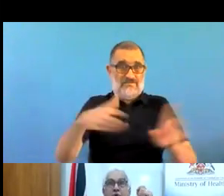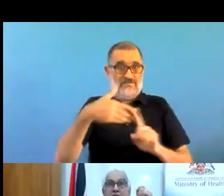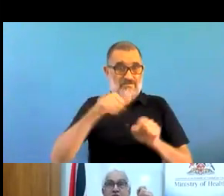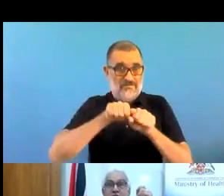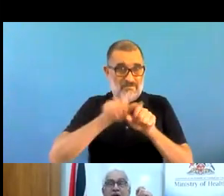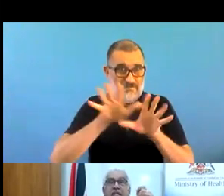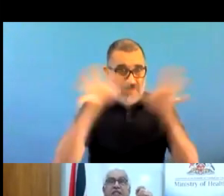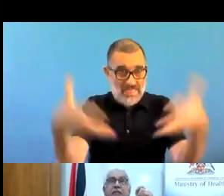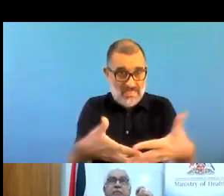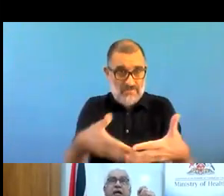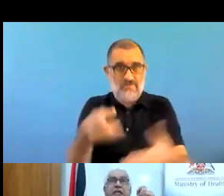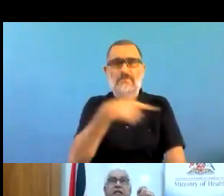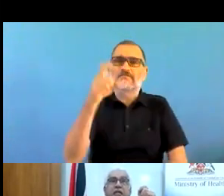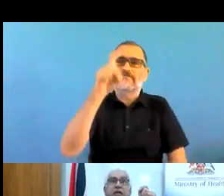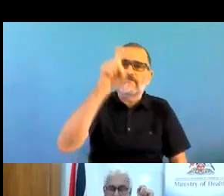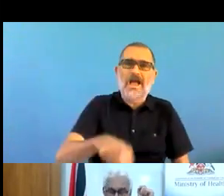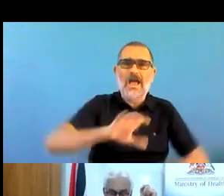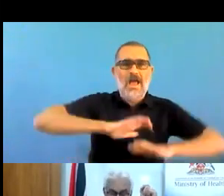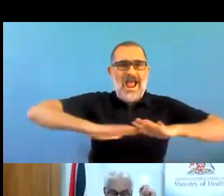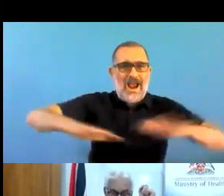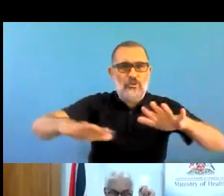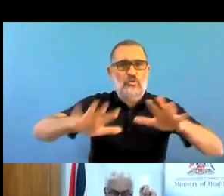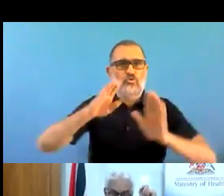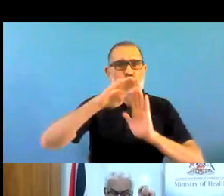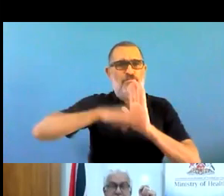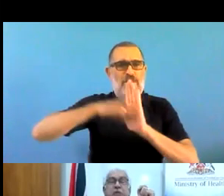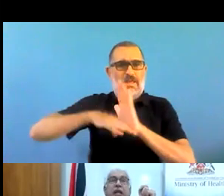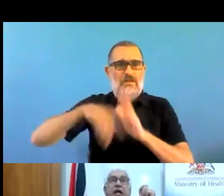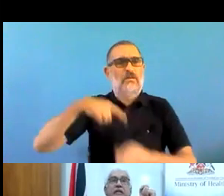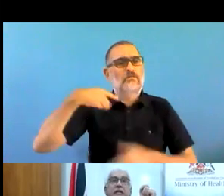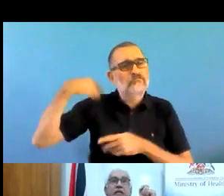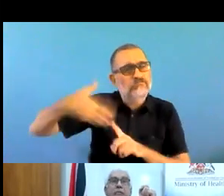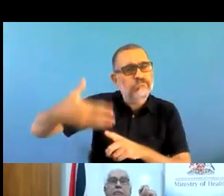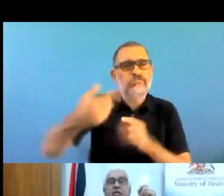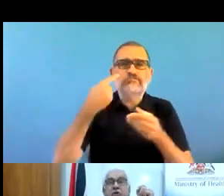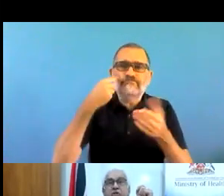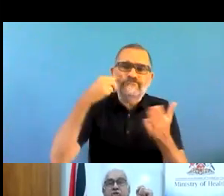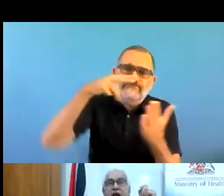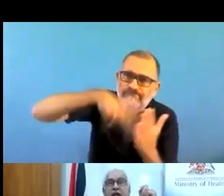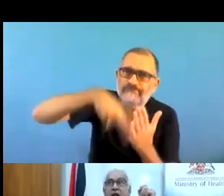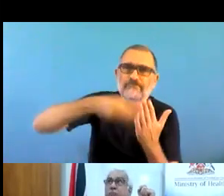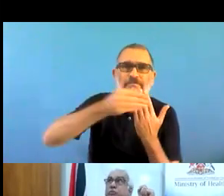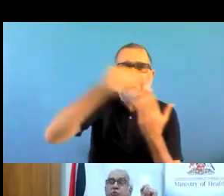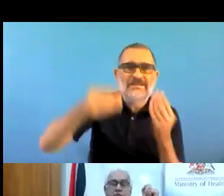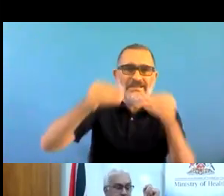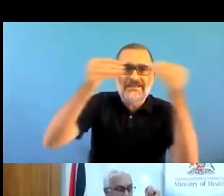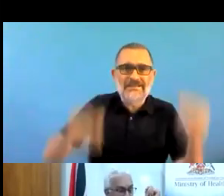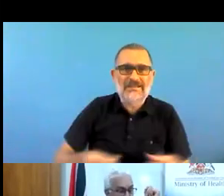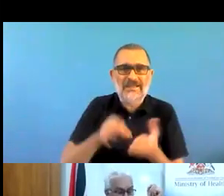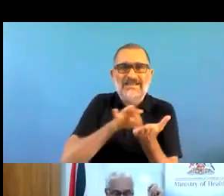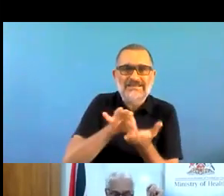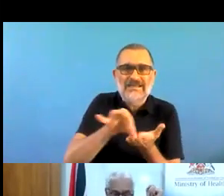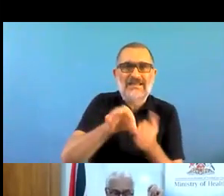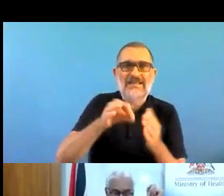operationalize that plan. So you must have an operational plan based on the tried and proven